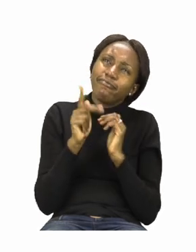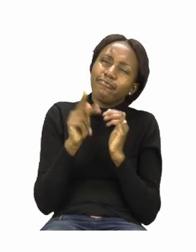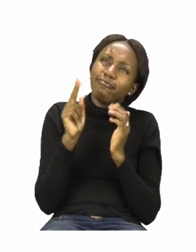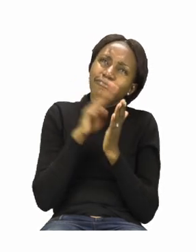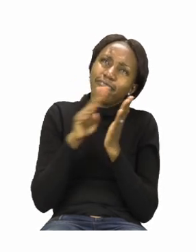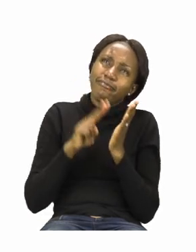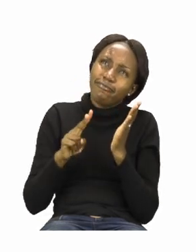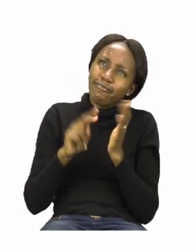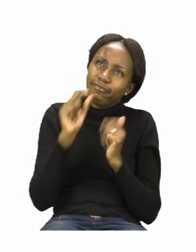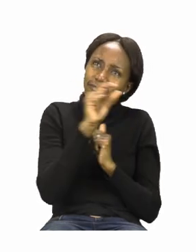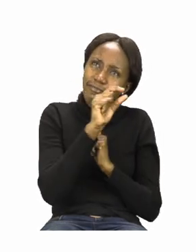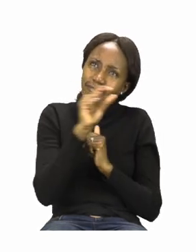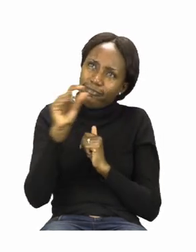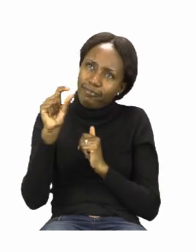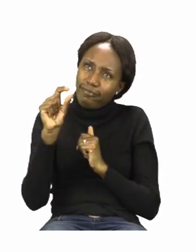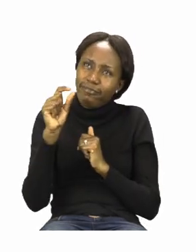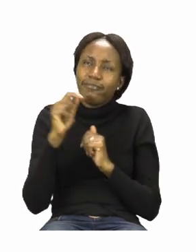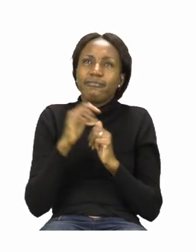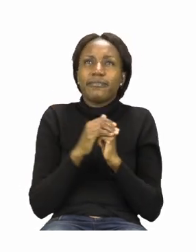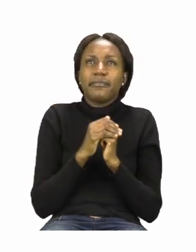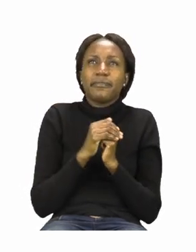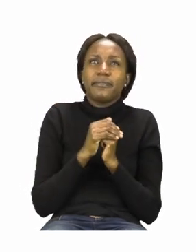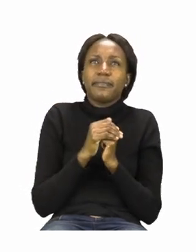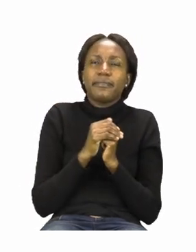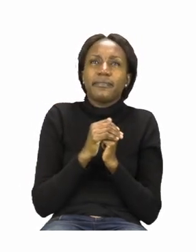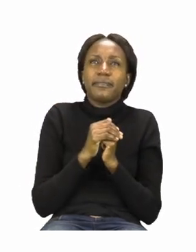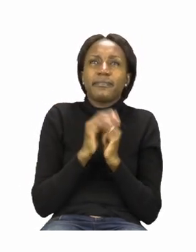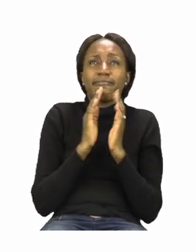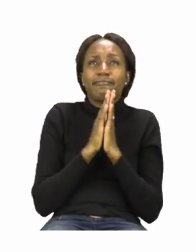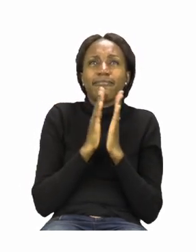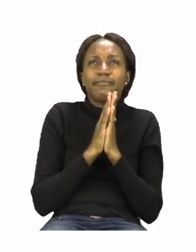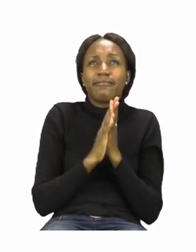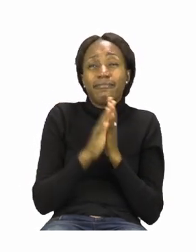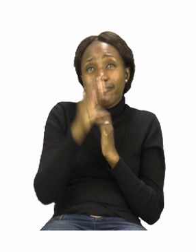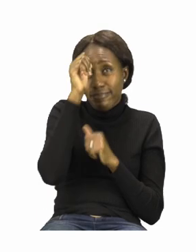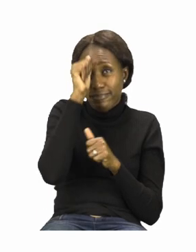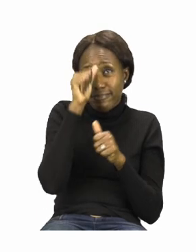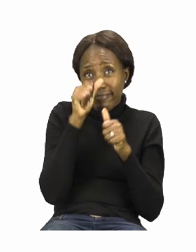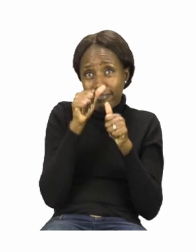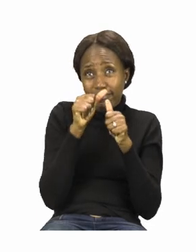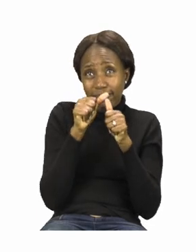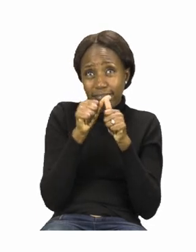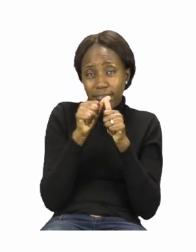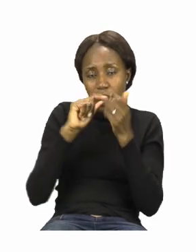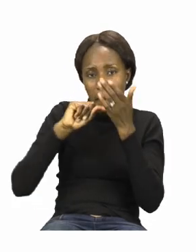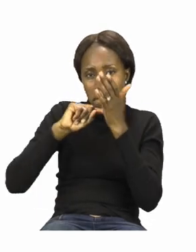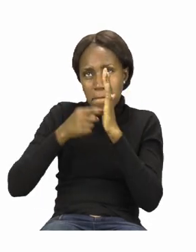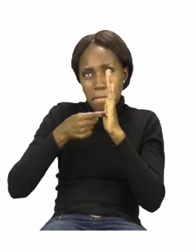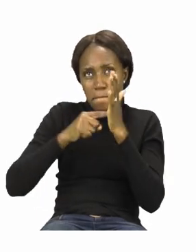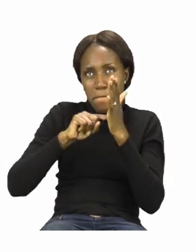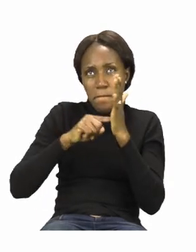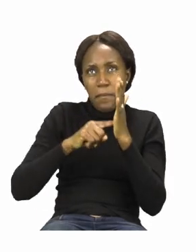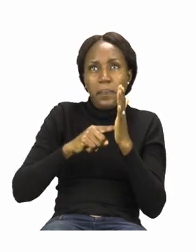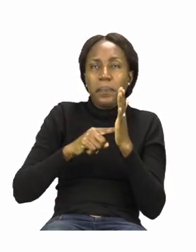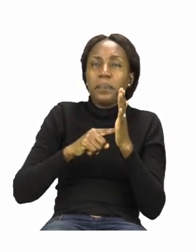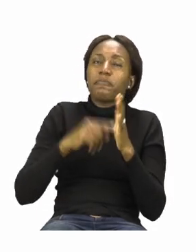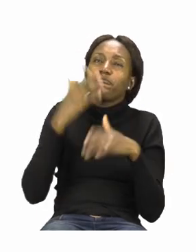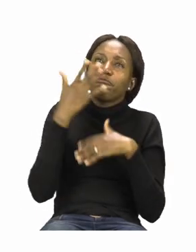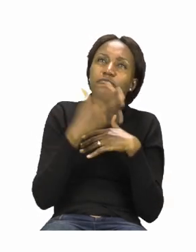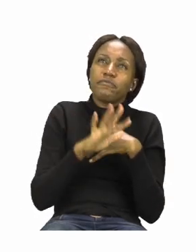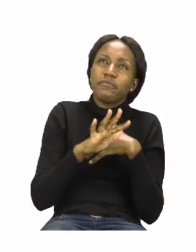to make sure it makes sense. Don't forget to put your full stop when you are done.